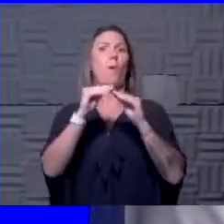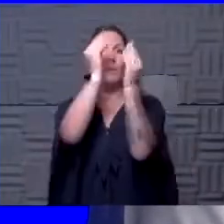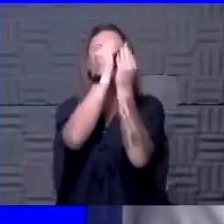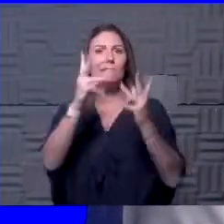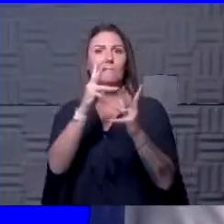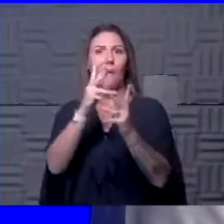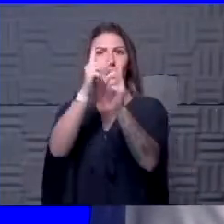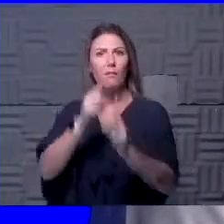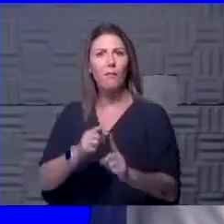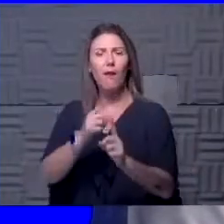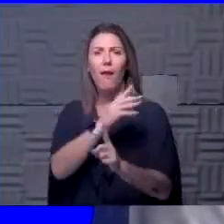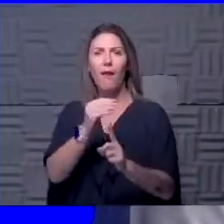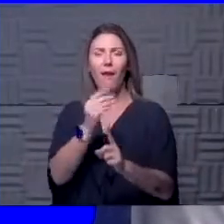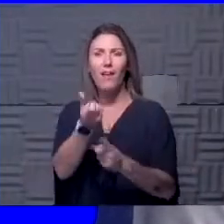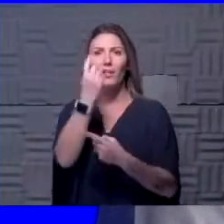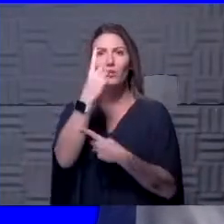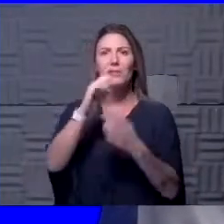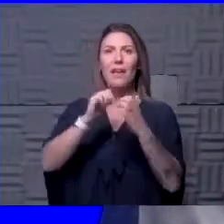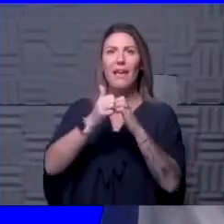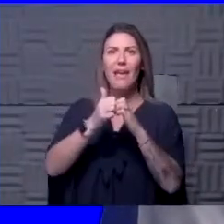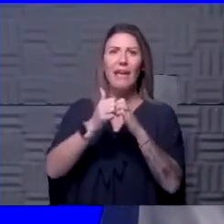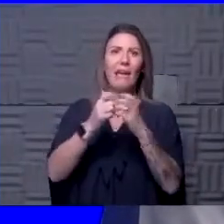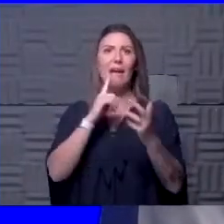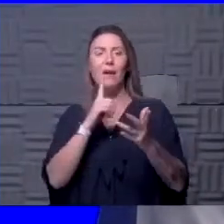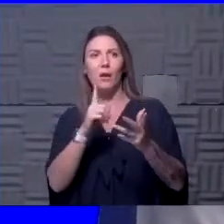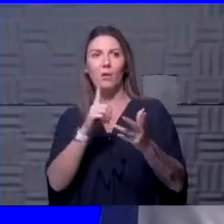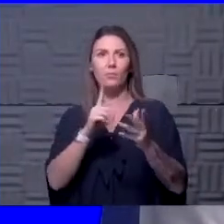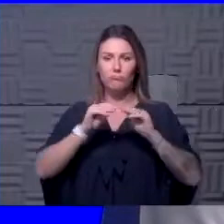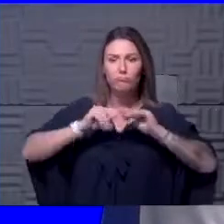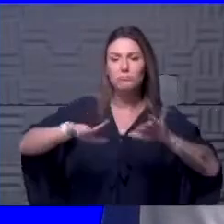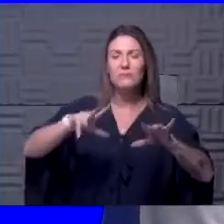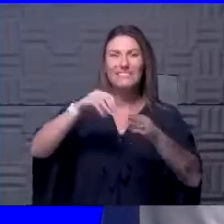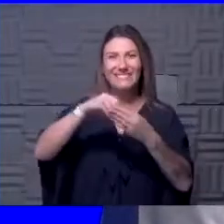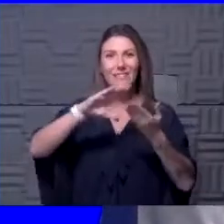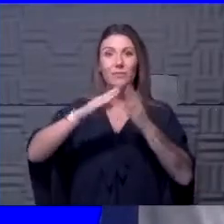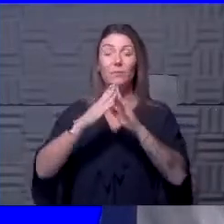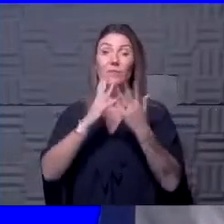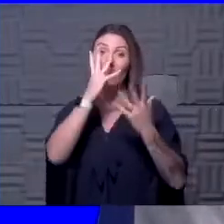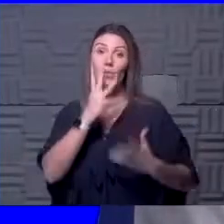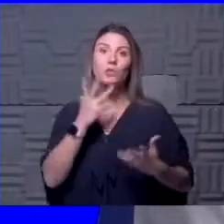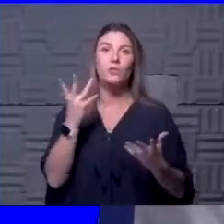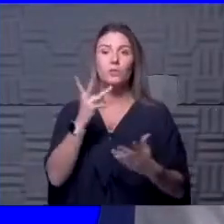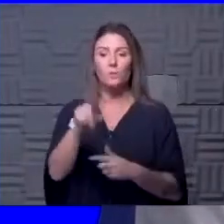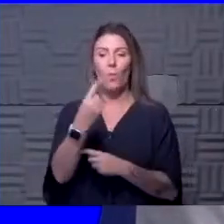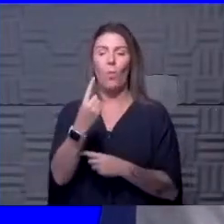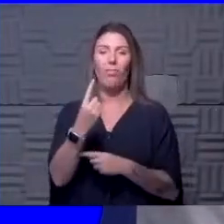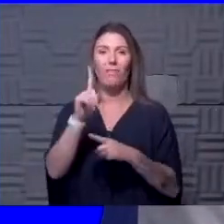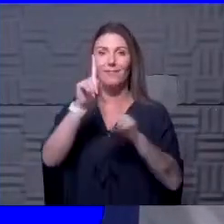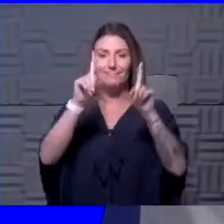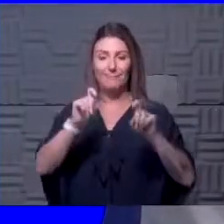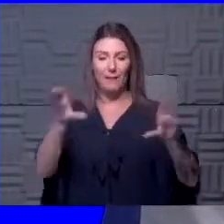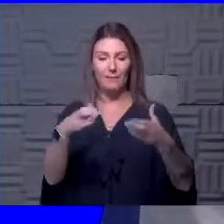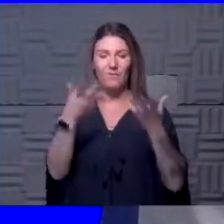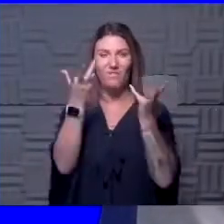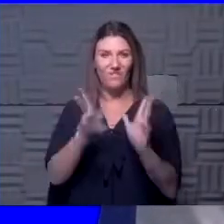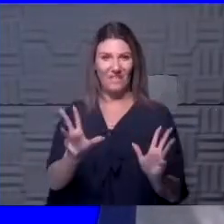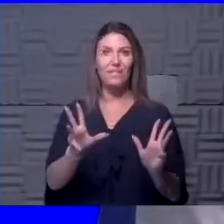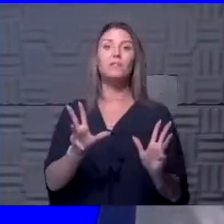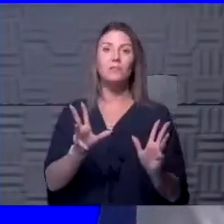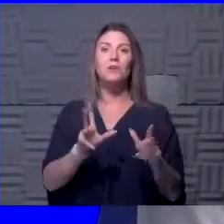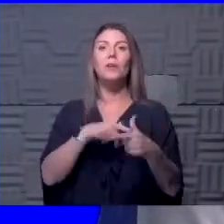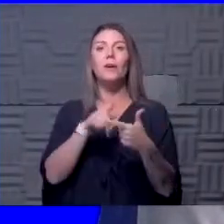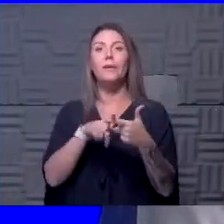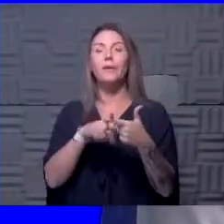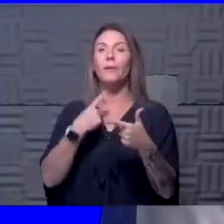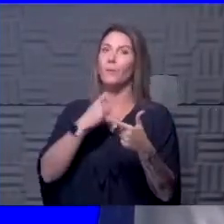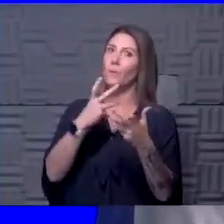understand how prevalent it is in the community. So it unfortunately is only the tests that are being done, but we would